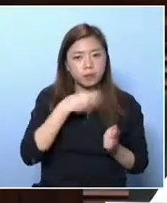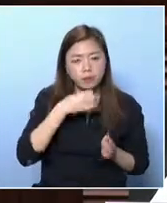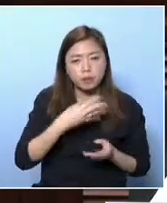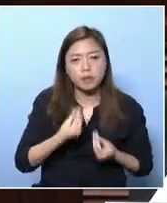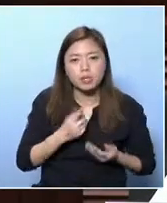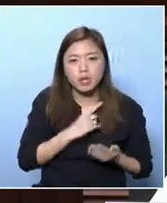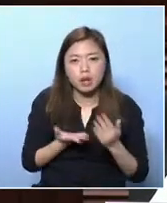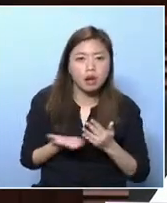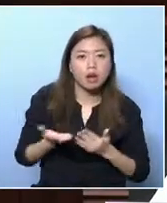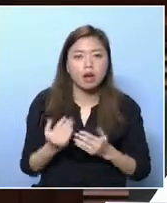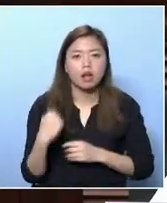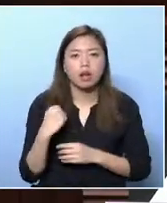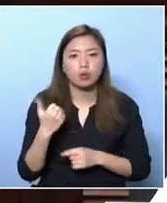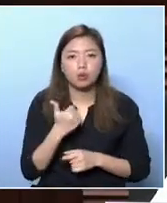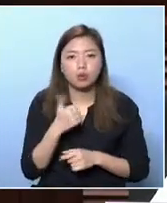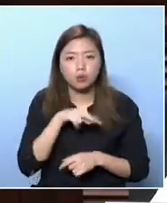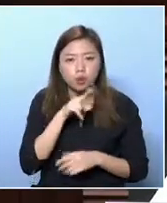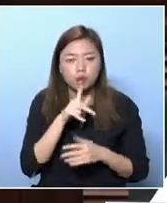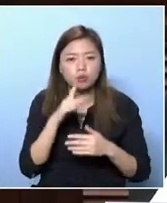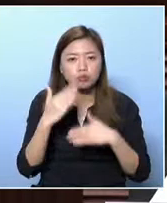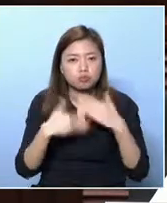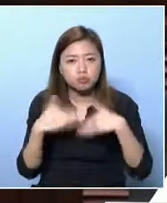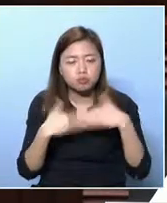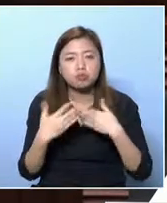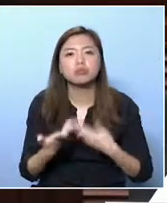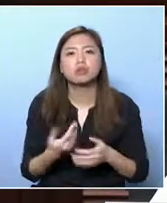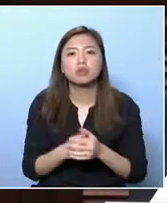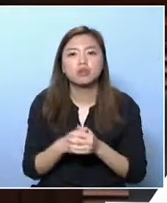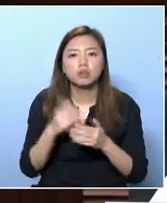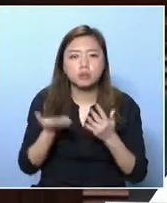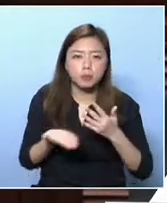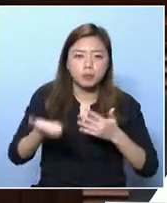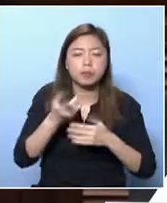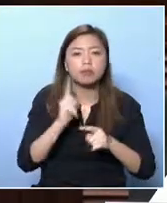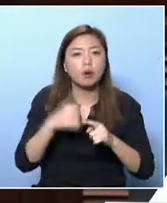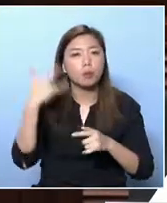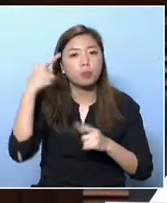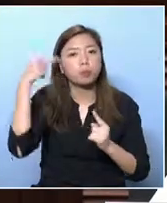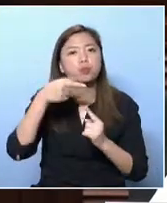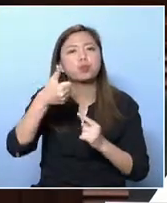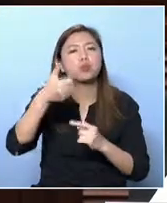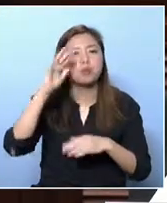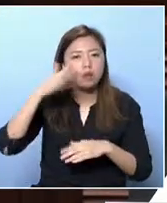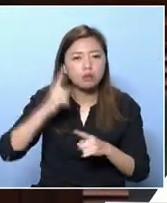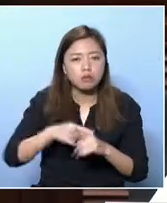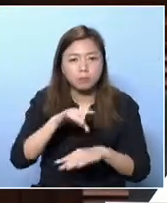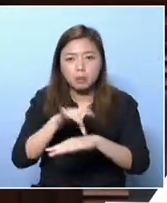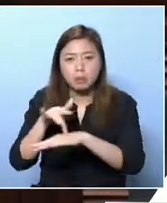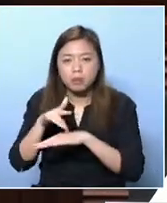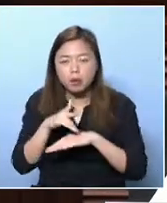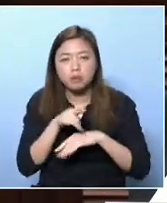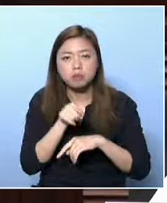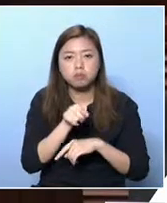alleviation because they can have upward mobility. It's an ideal picture